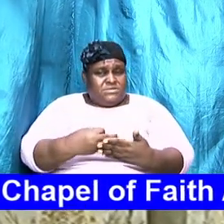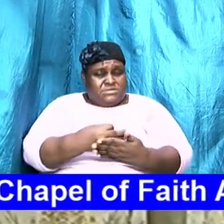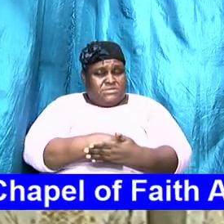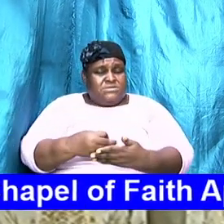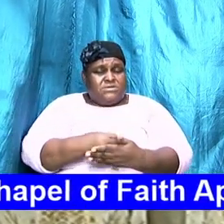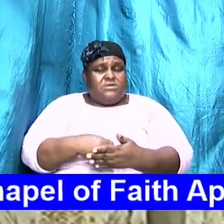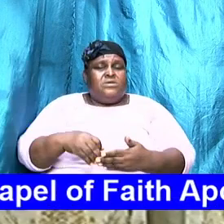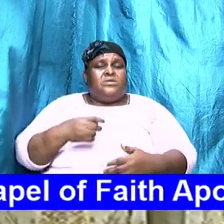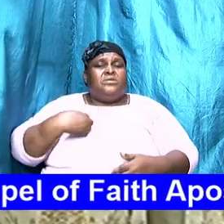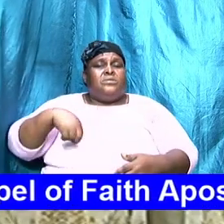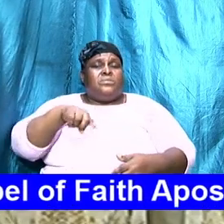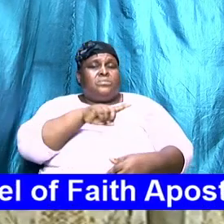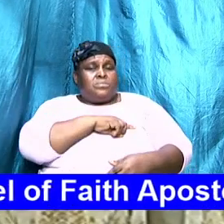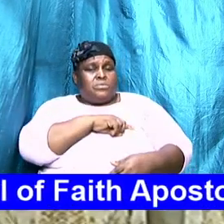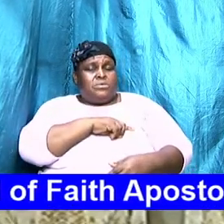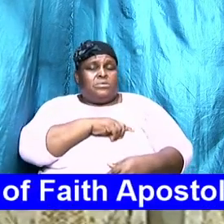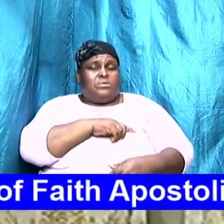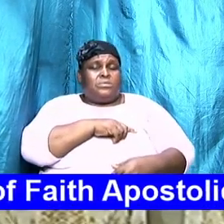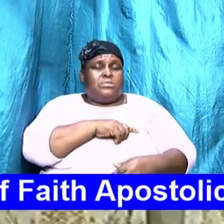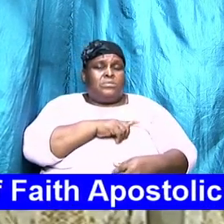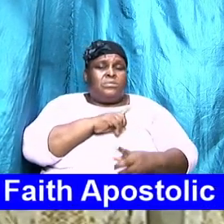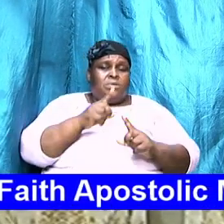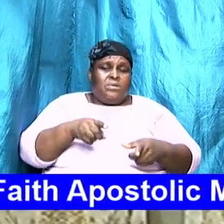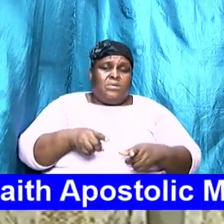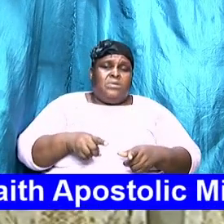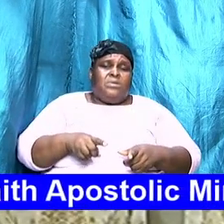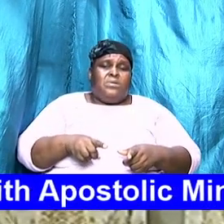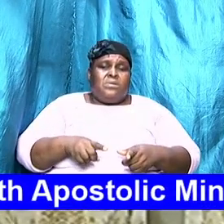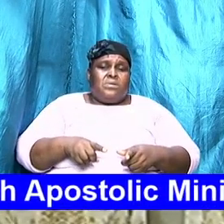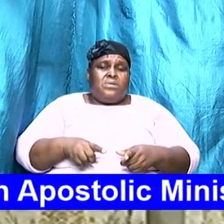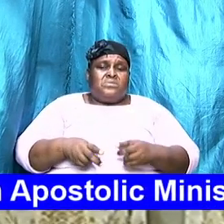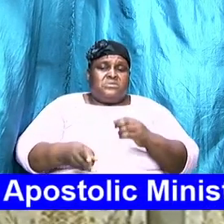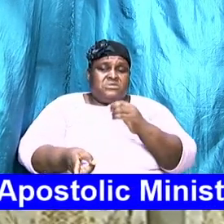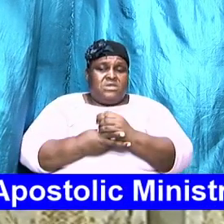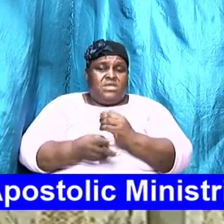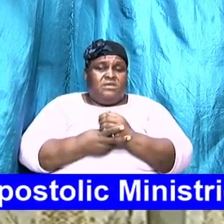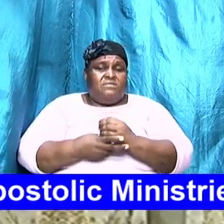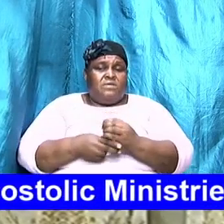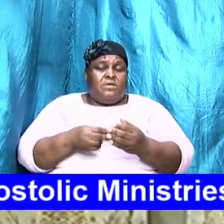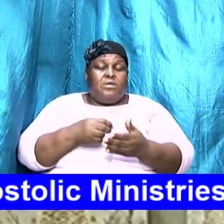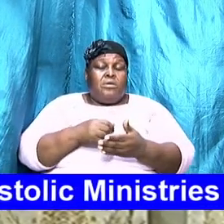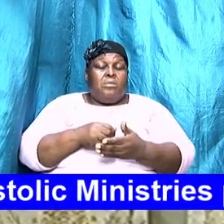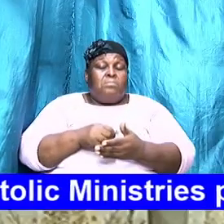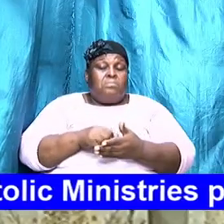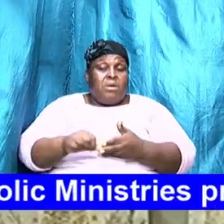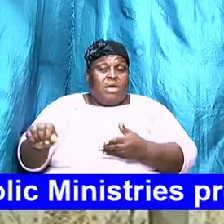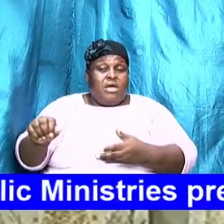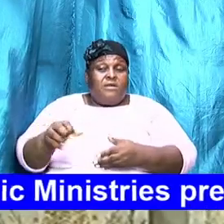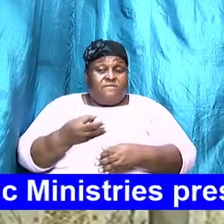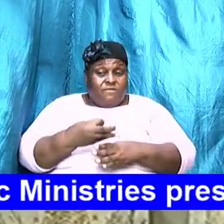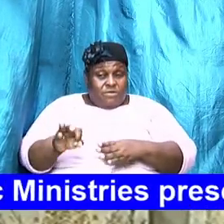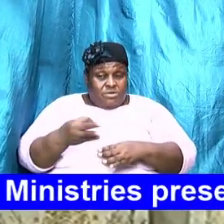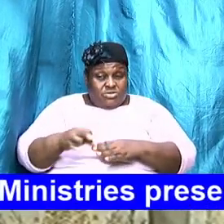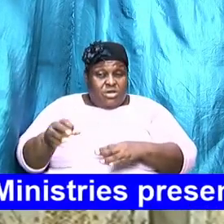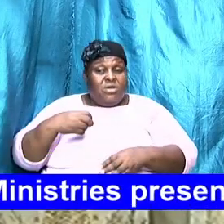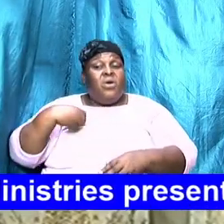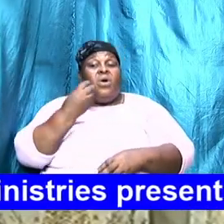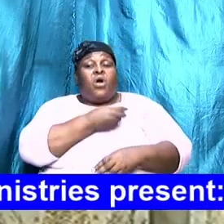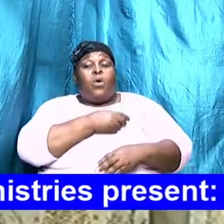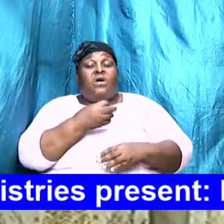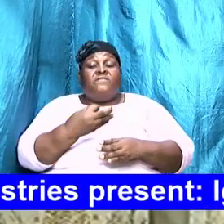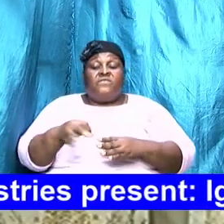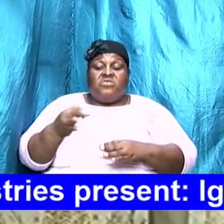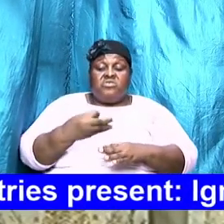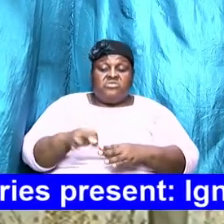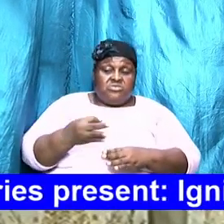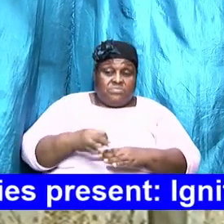and it is our money and if we buy the furniture it is our furniture no